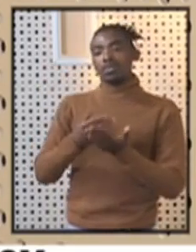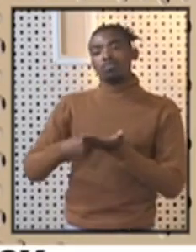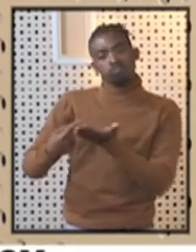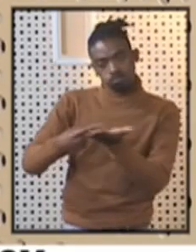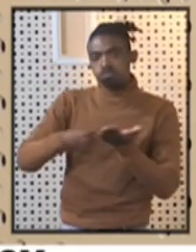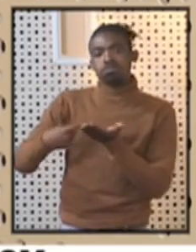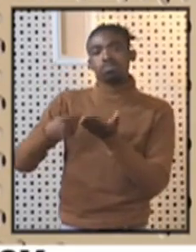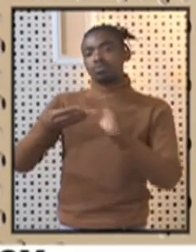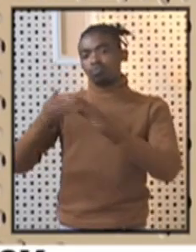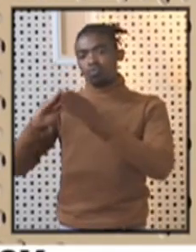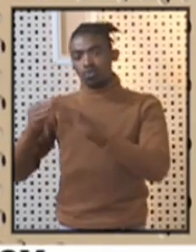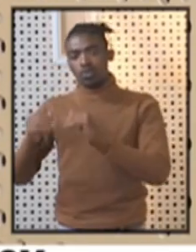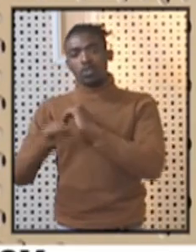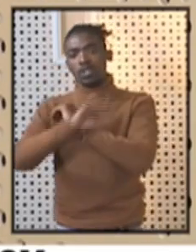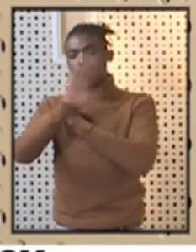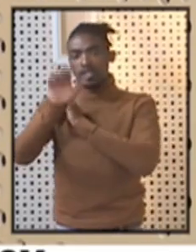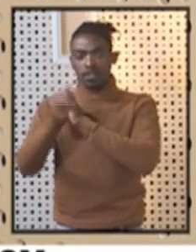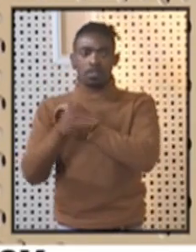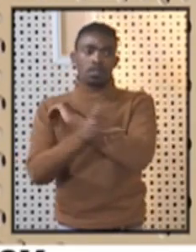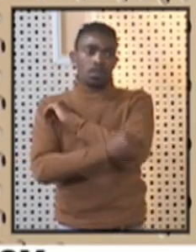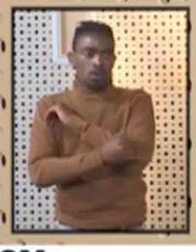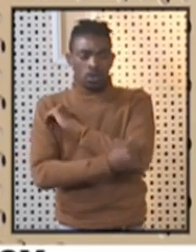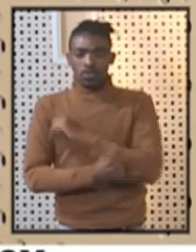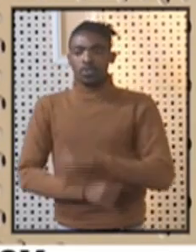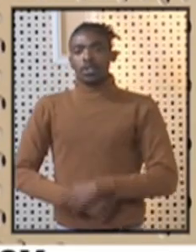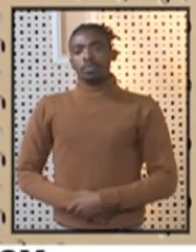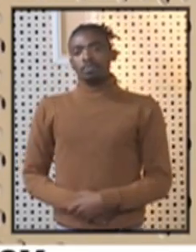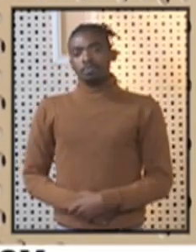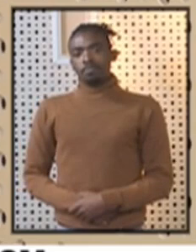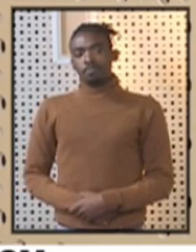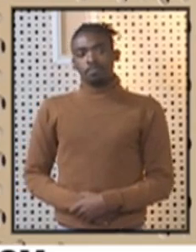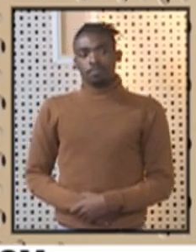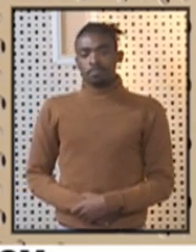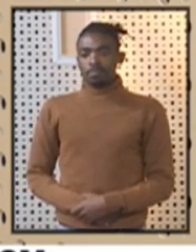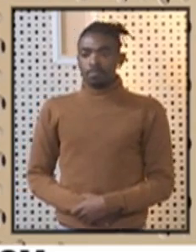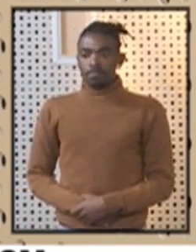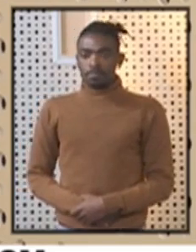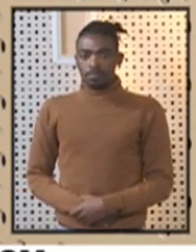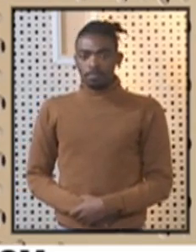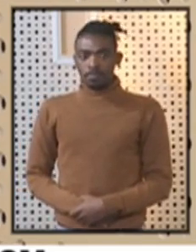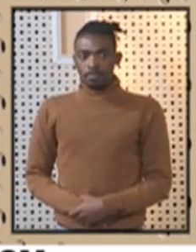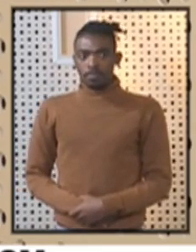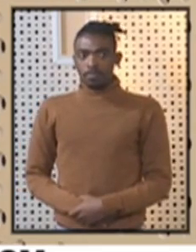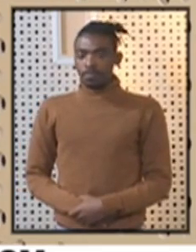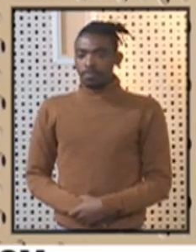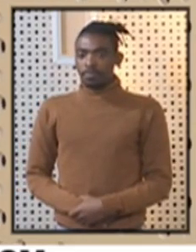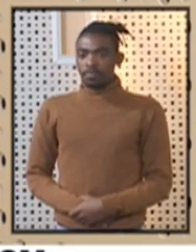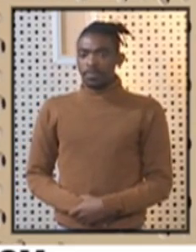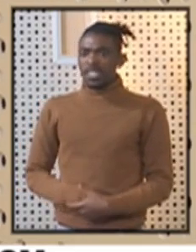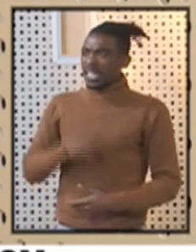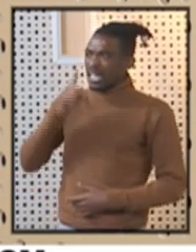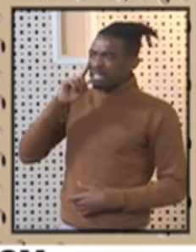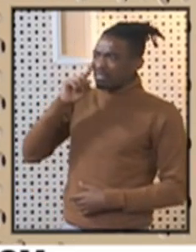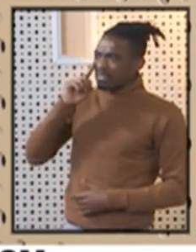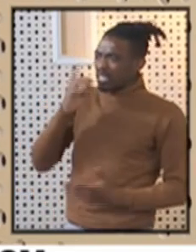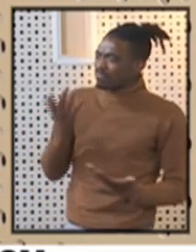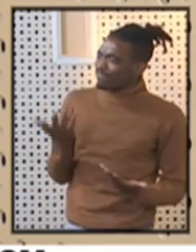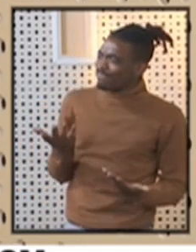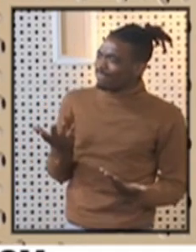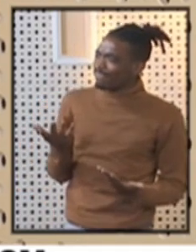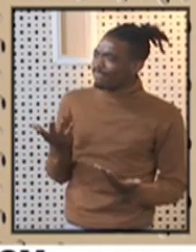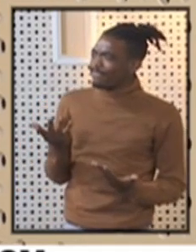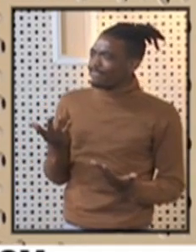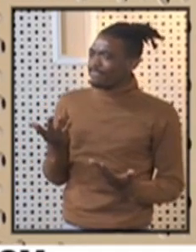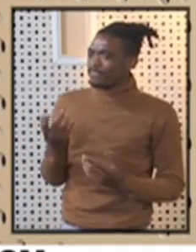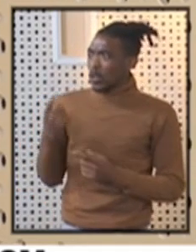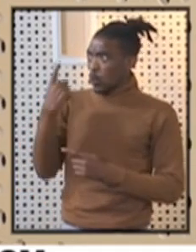communicate with the media but also with the entire population. Can I check if we have the last round